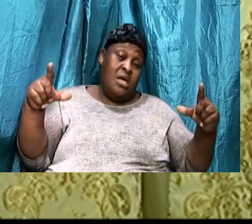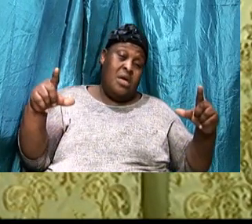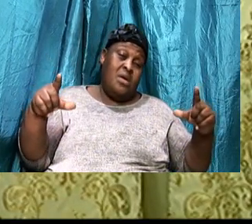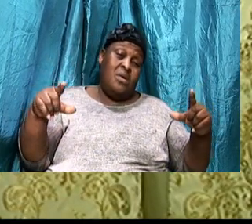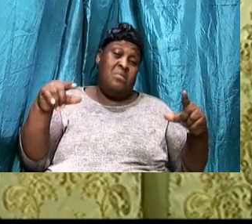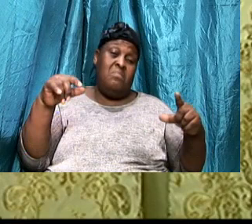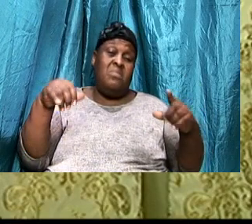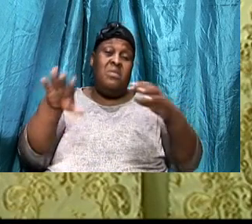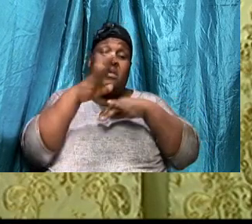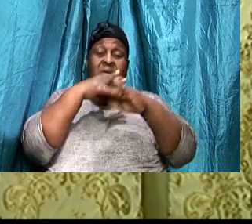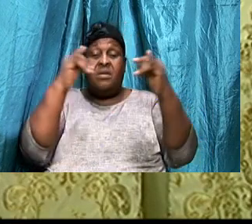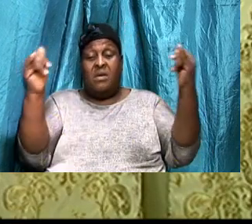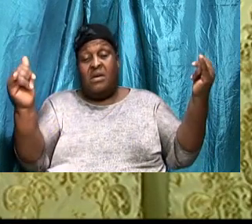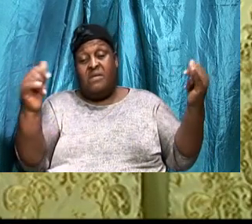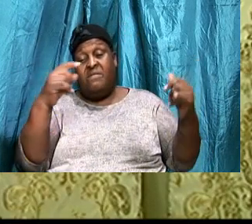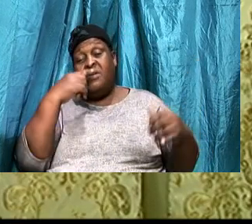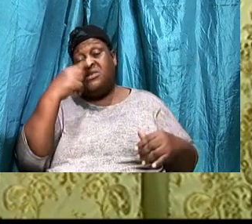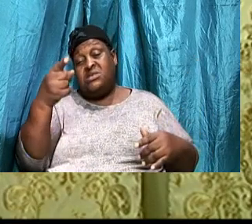That heaven speaks,